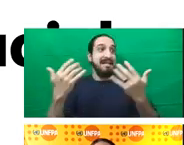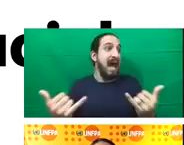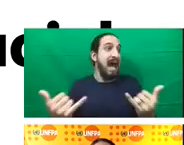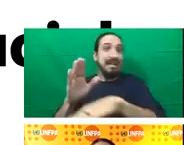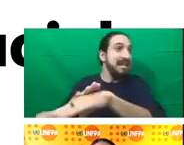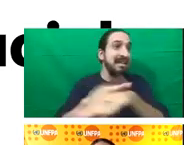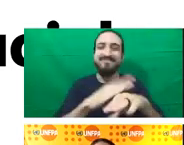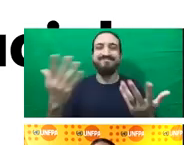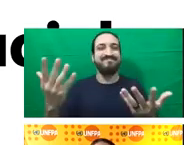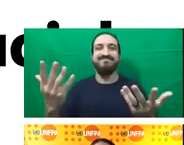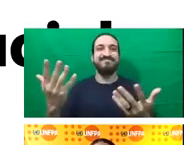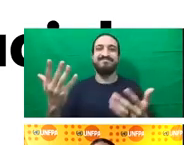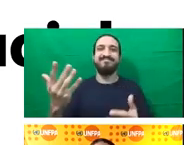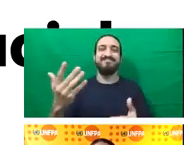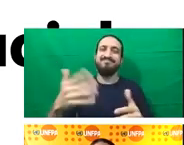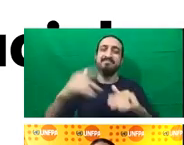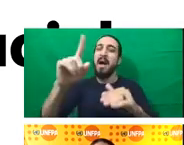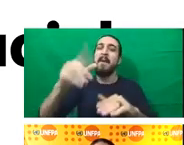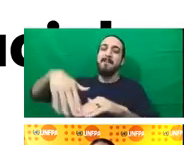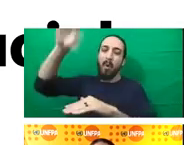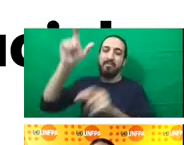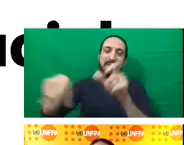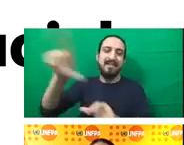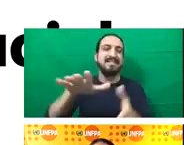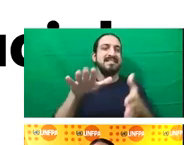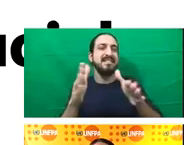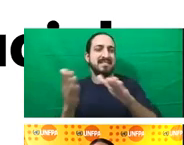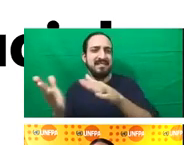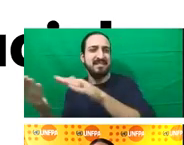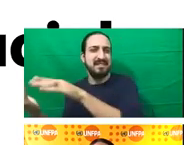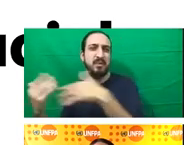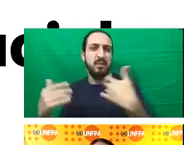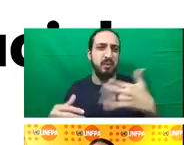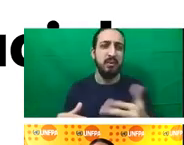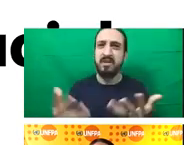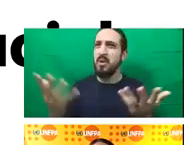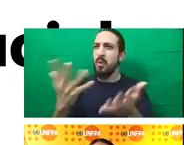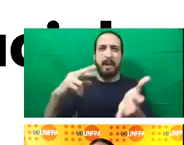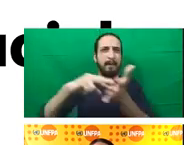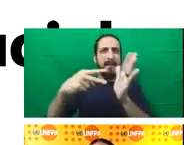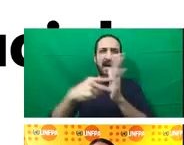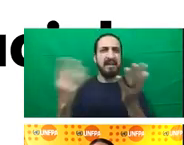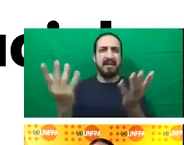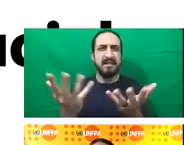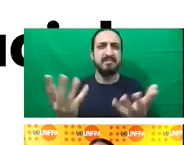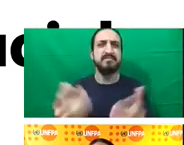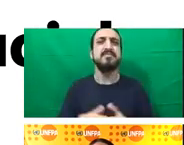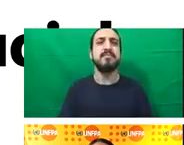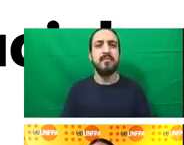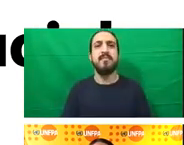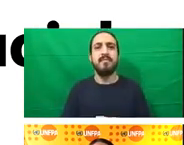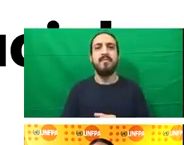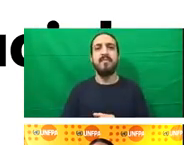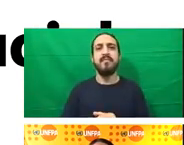emergencies. What we've concluded is that any efforts to address climate change that don't pay attention to existing